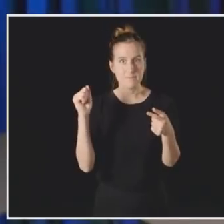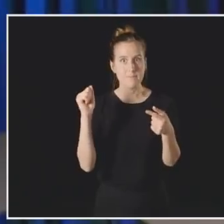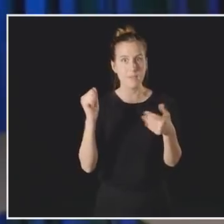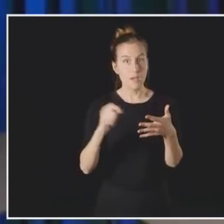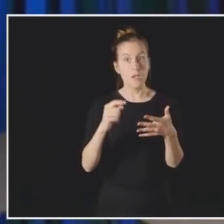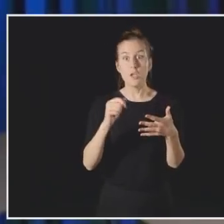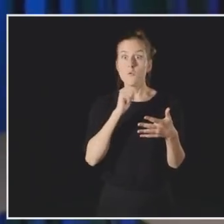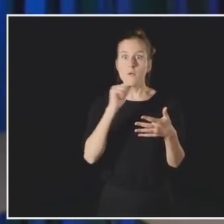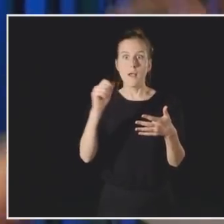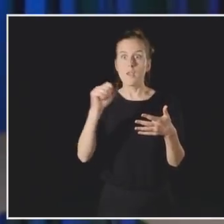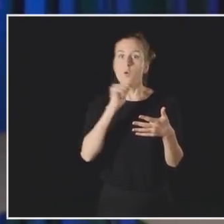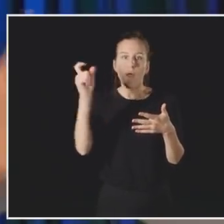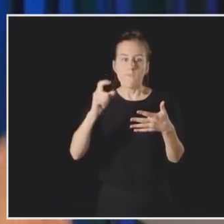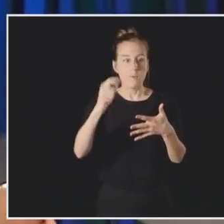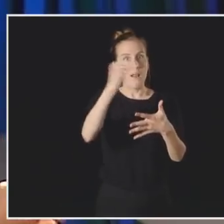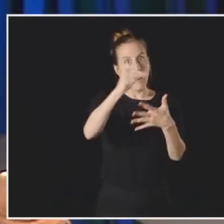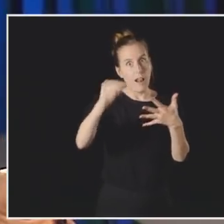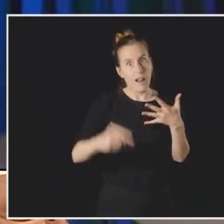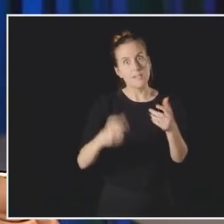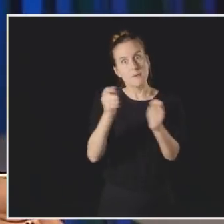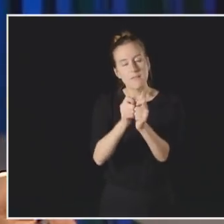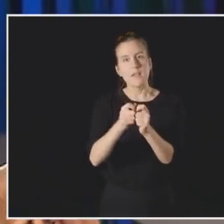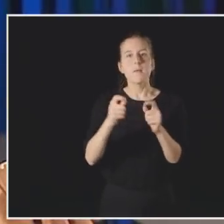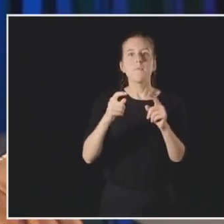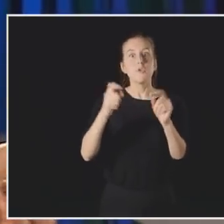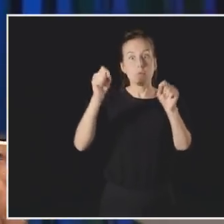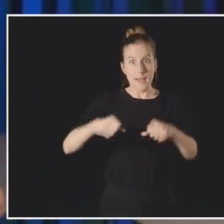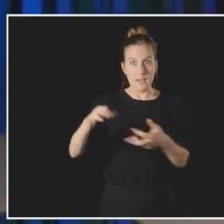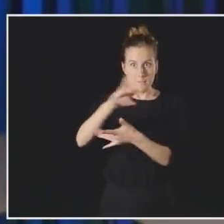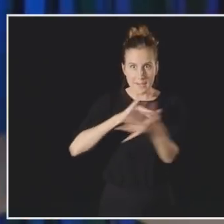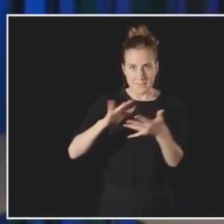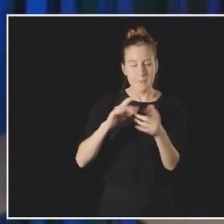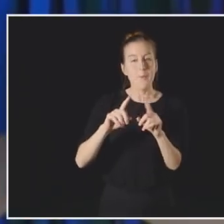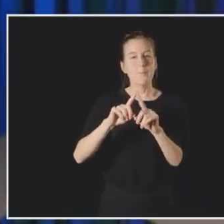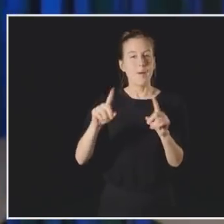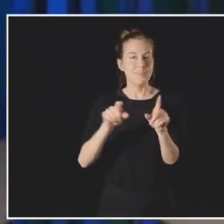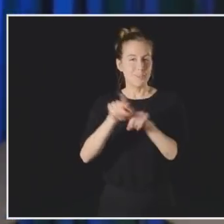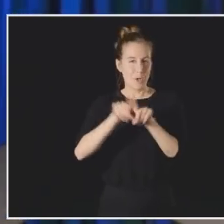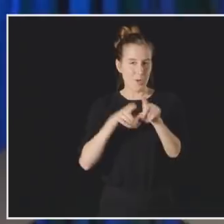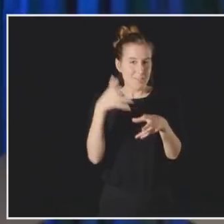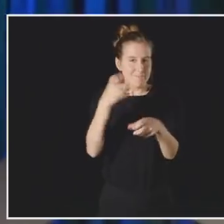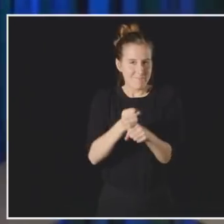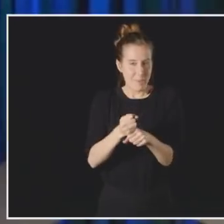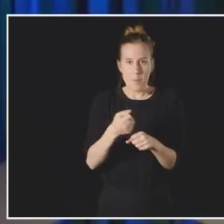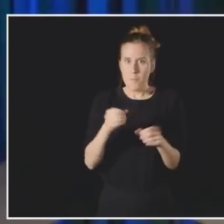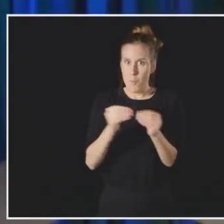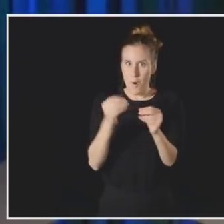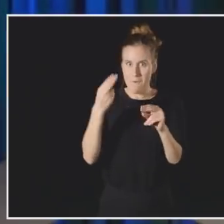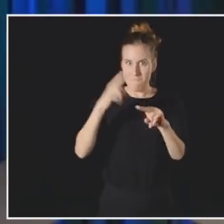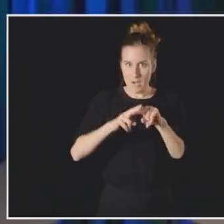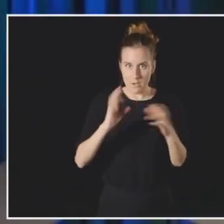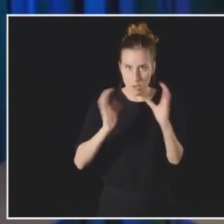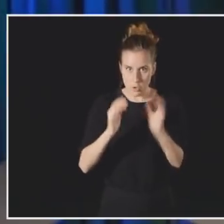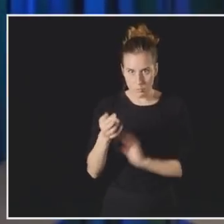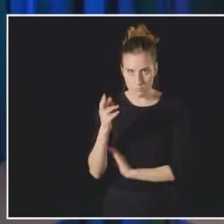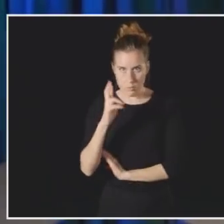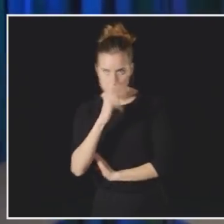It doesn't have to be done in that order, but STARS sounds a lot better than rats.